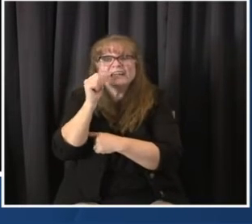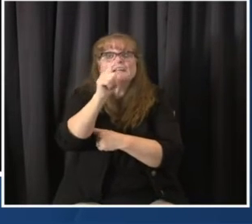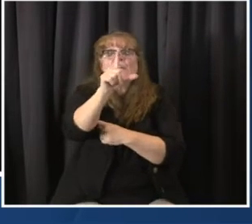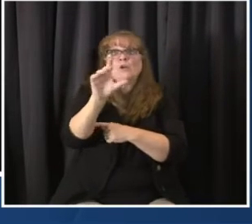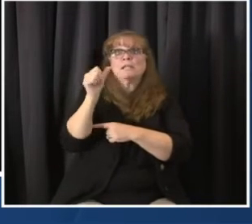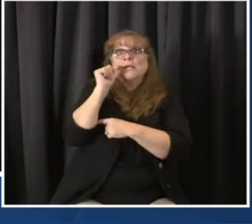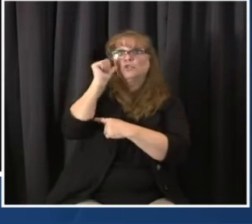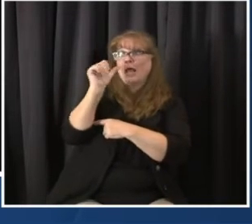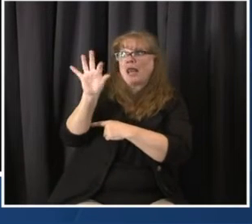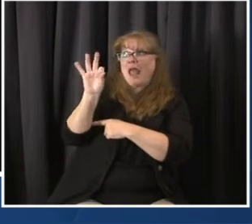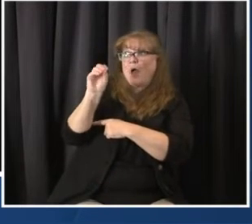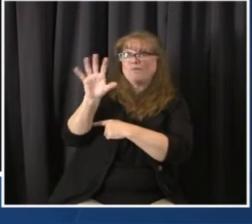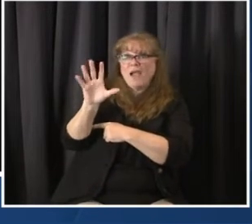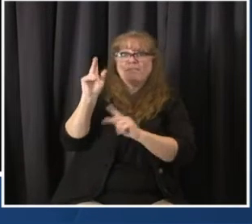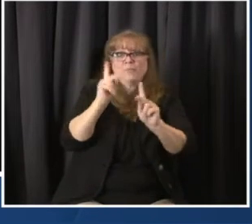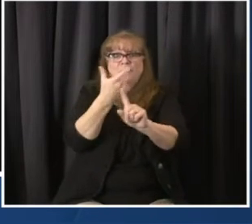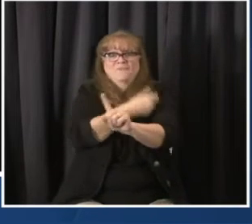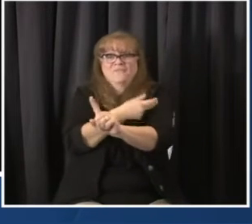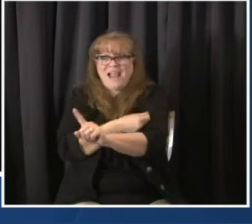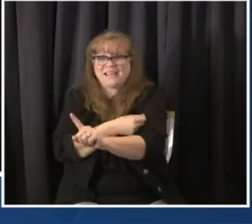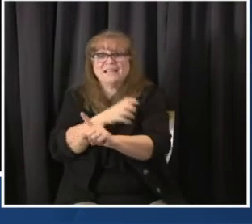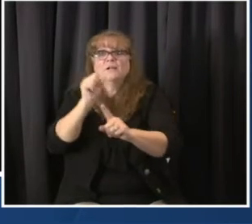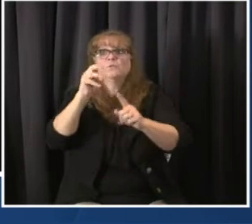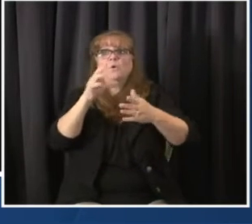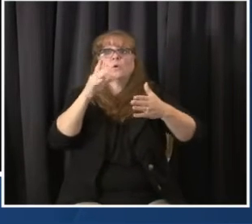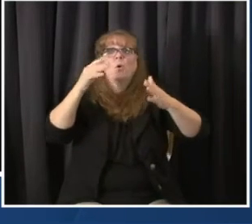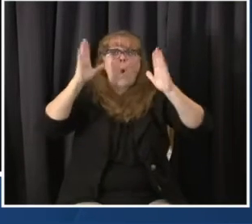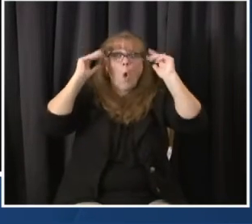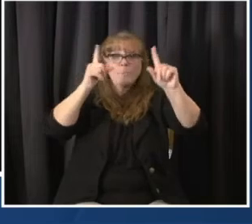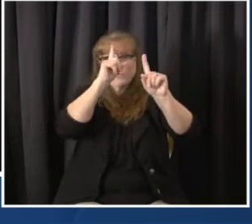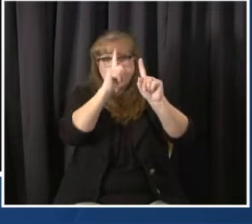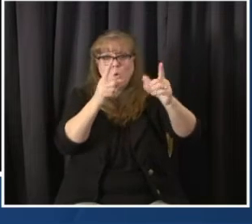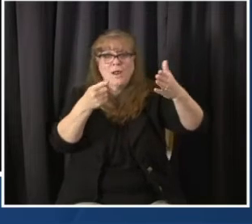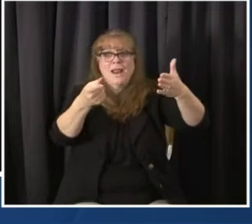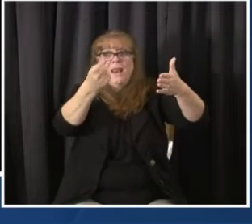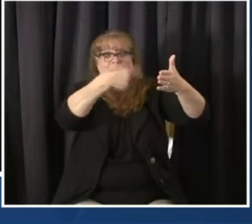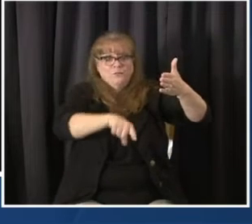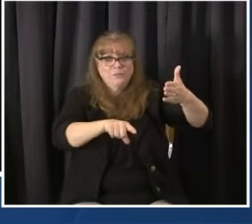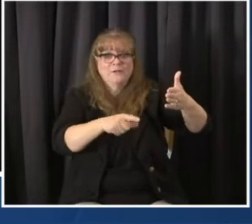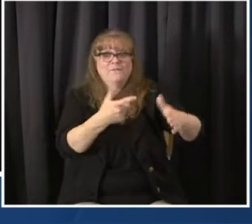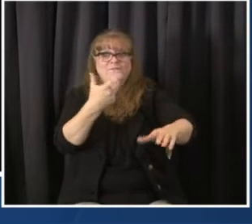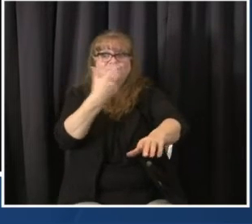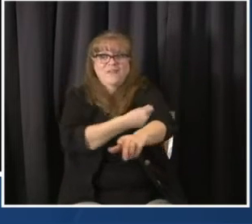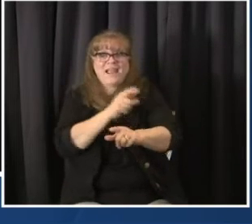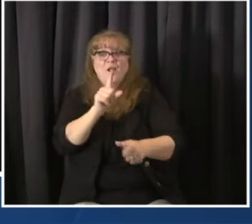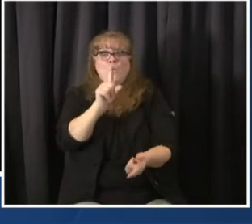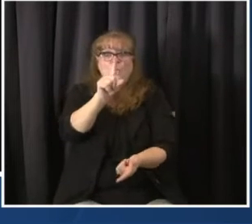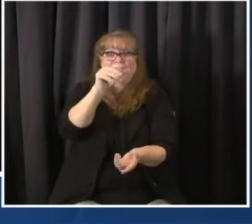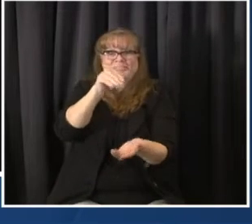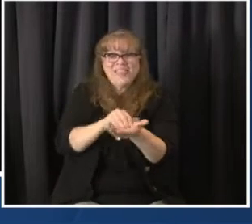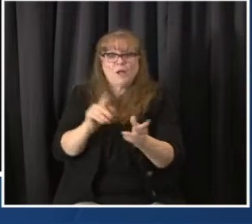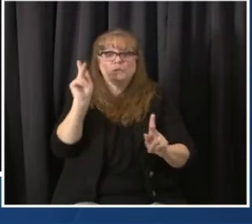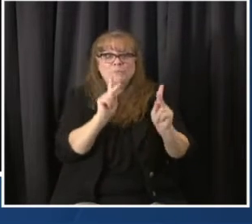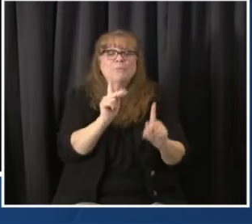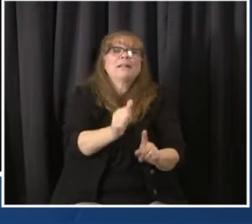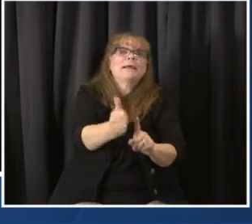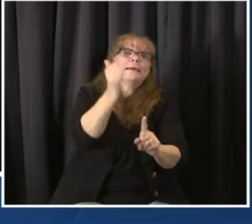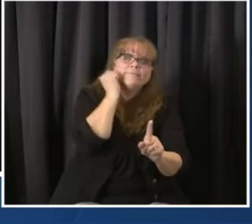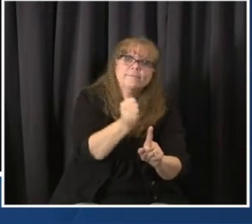people a day. And remember our community health clinics largely serve people who don't have insurance or underinsured.